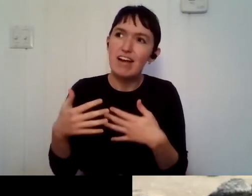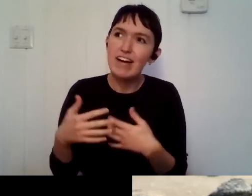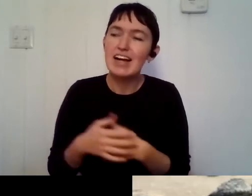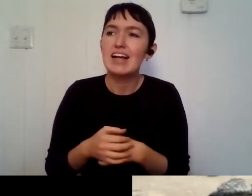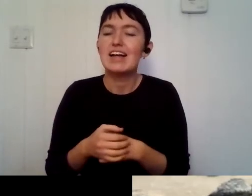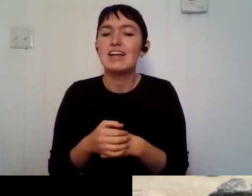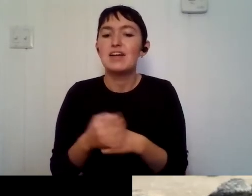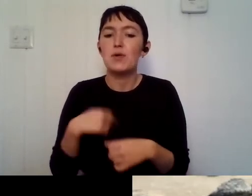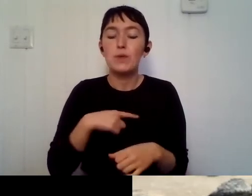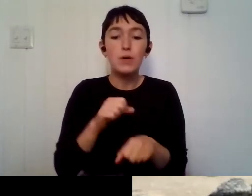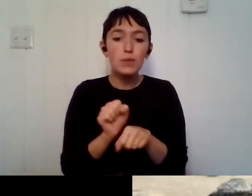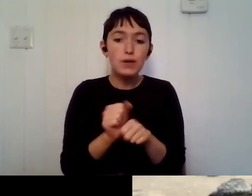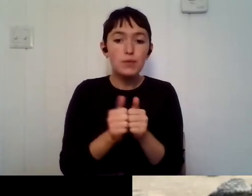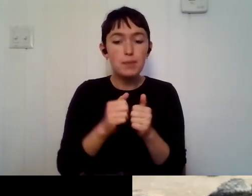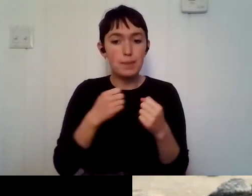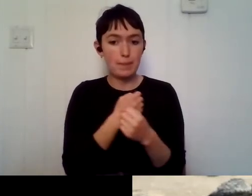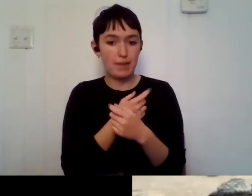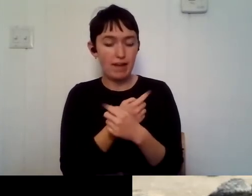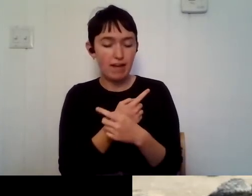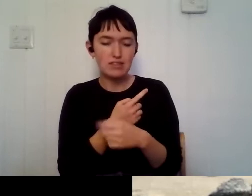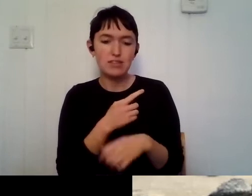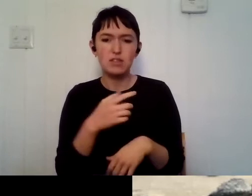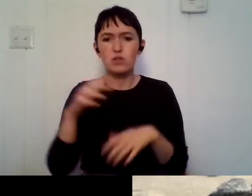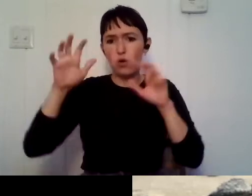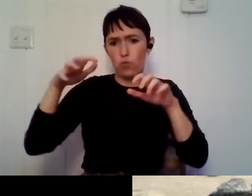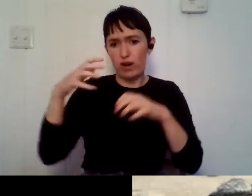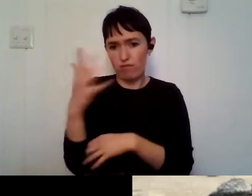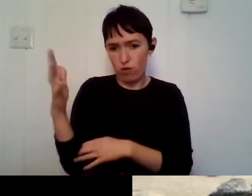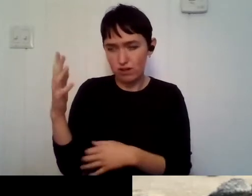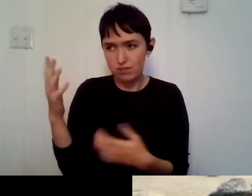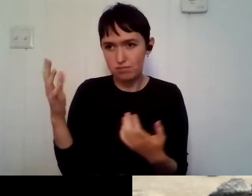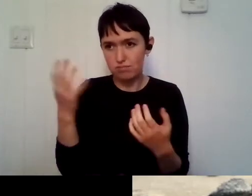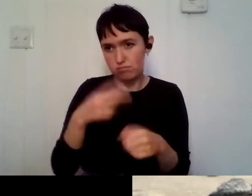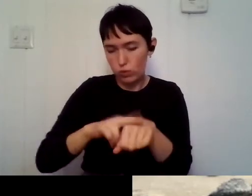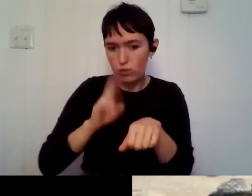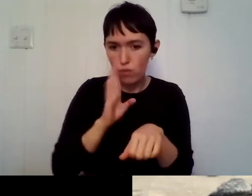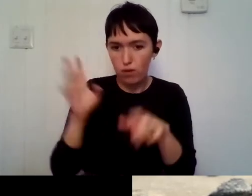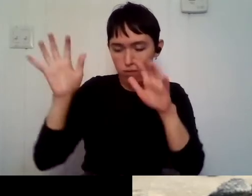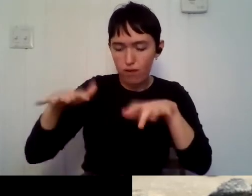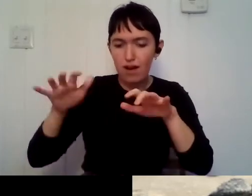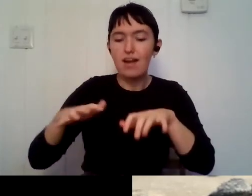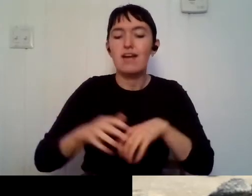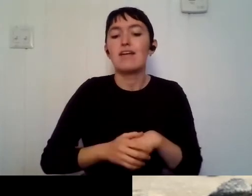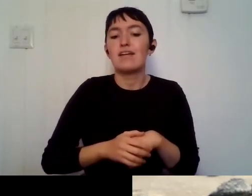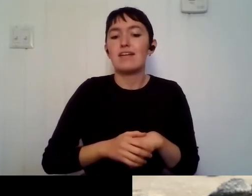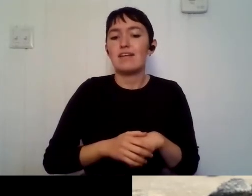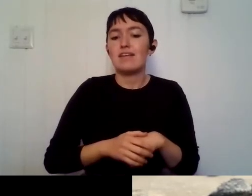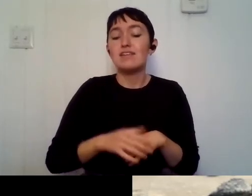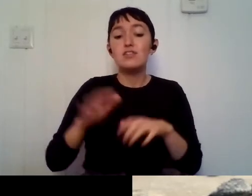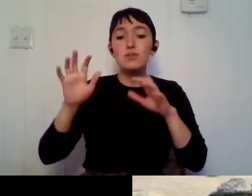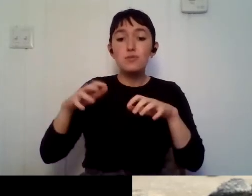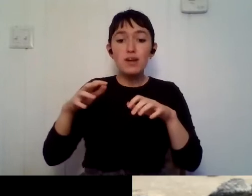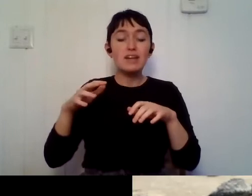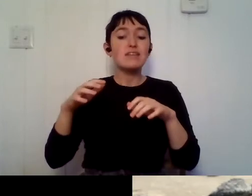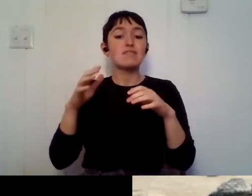up the bats and, um, we were in a rain forest. So obviously it's going to rain. Um, but there, most of the rain storms had been during the like